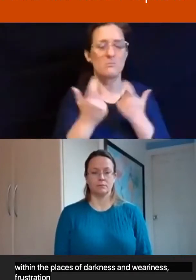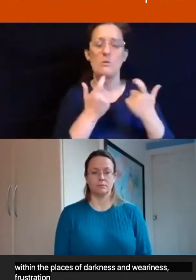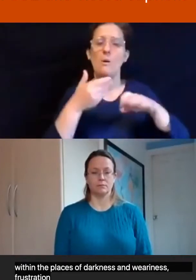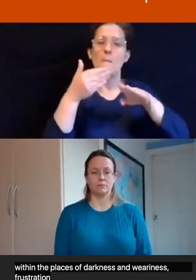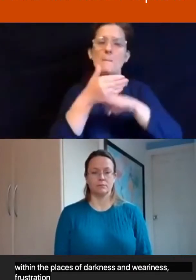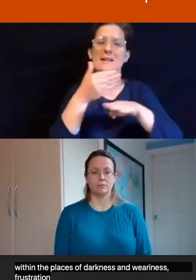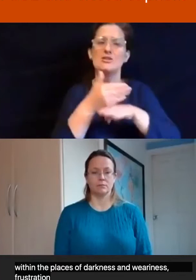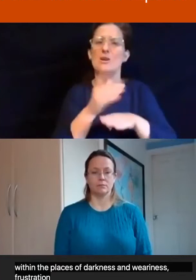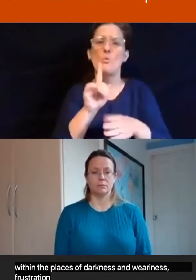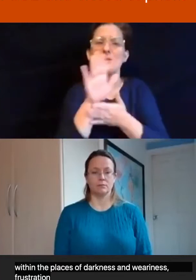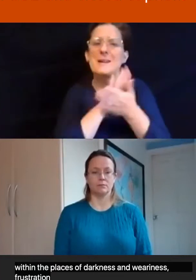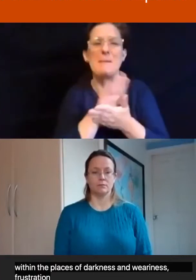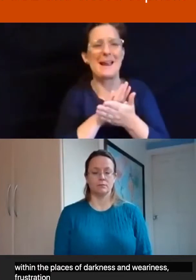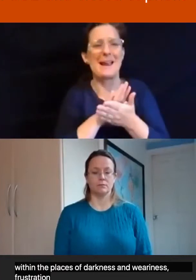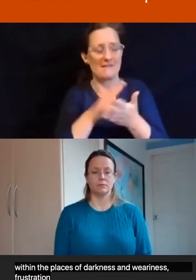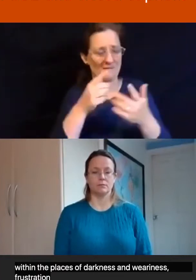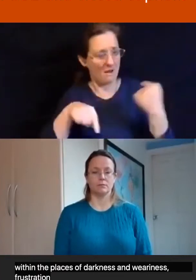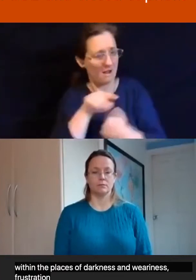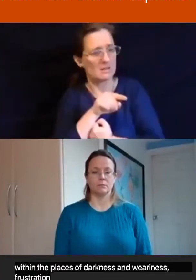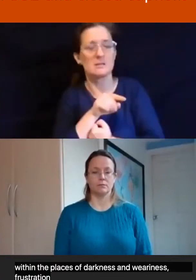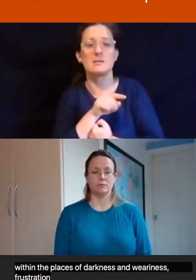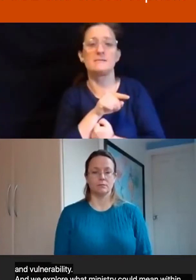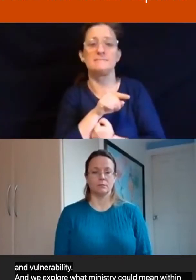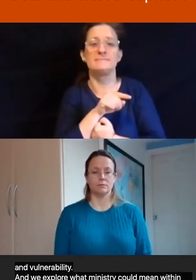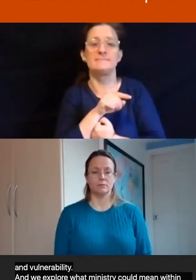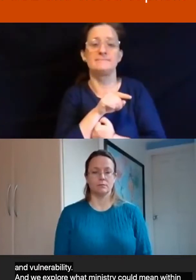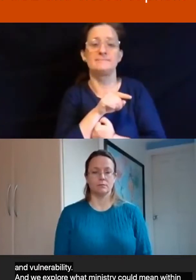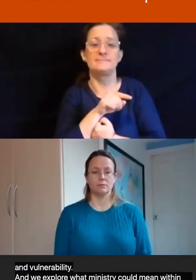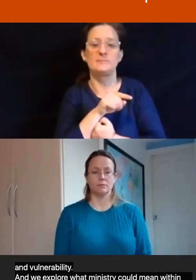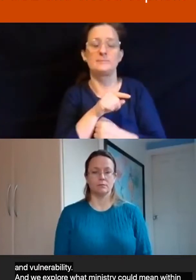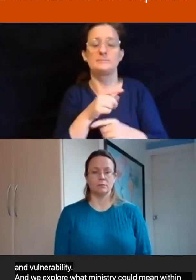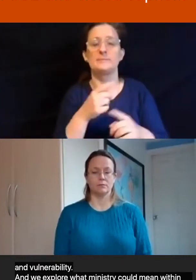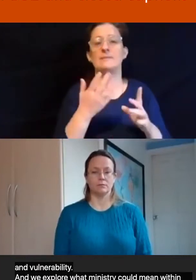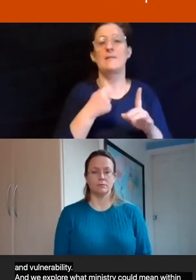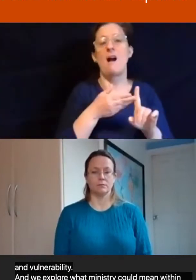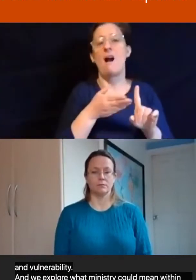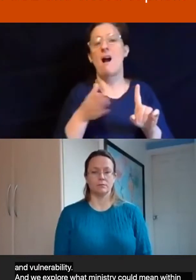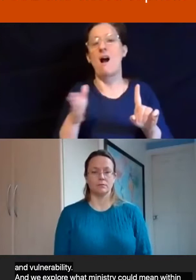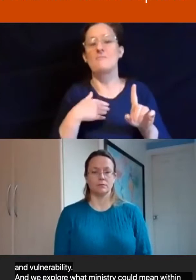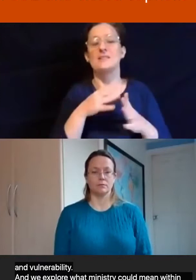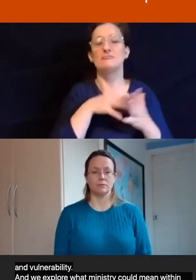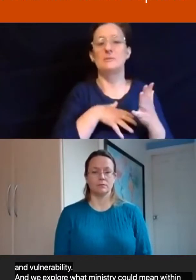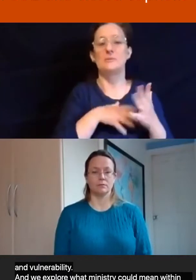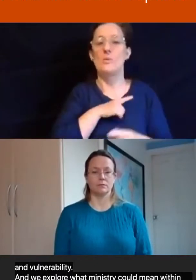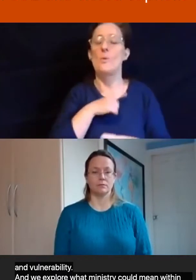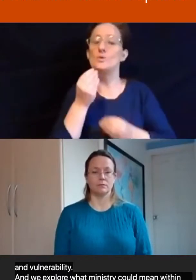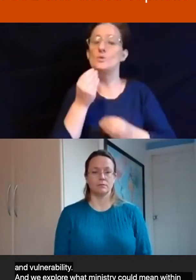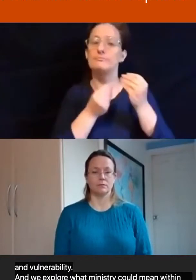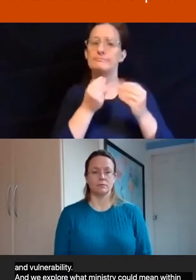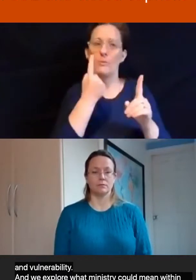our reality. Now here I'm going to veer away from my script, because I want to tell you about one of them.